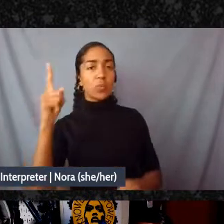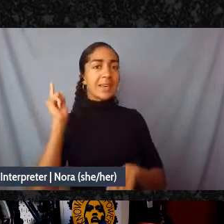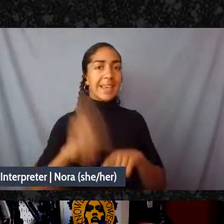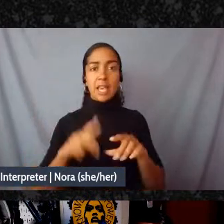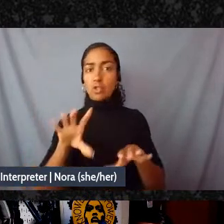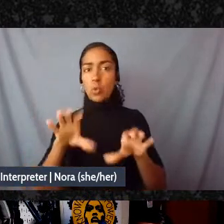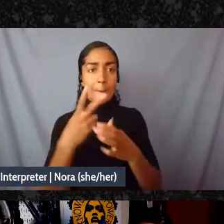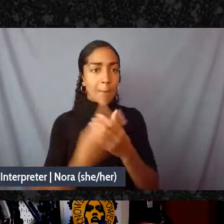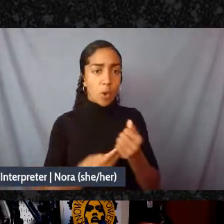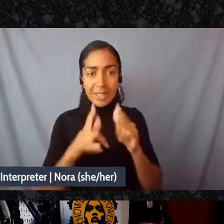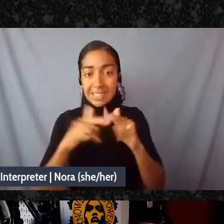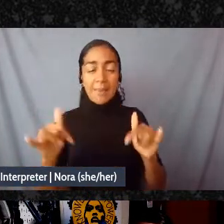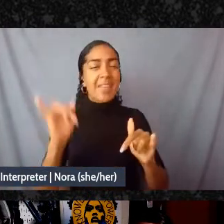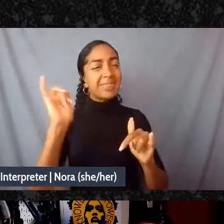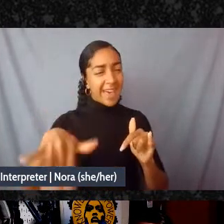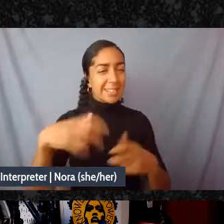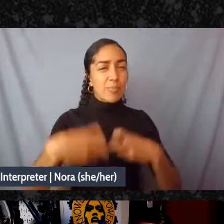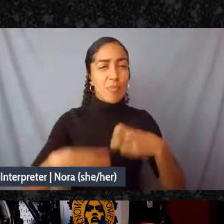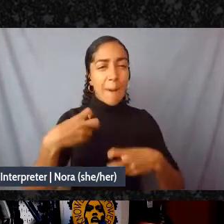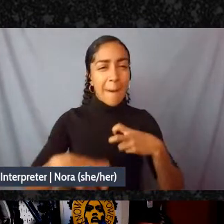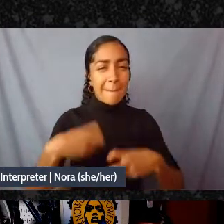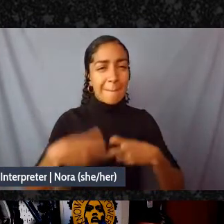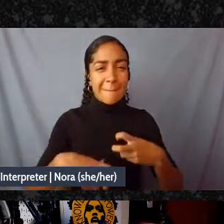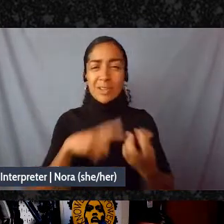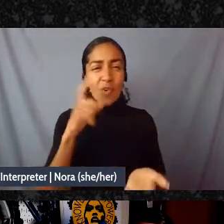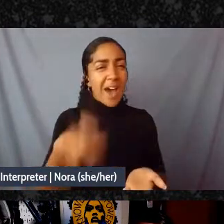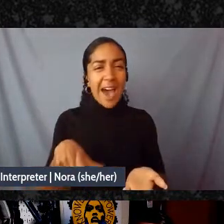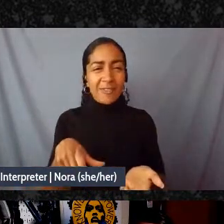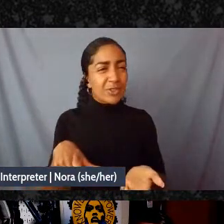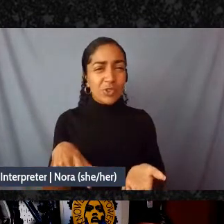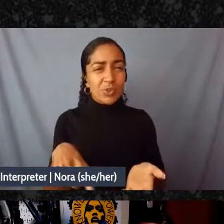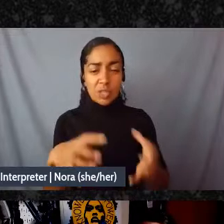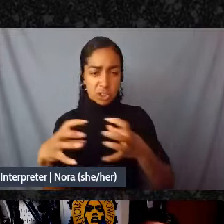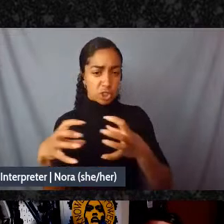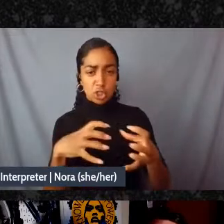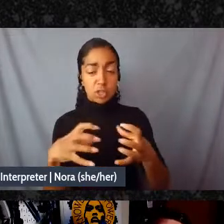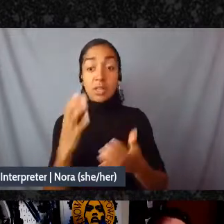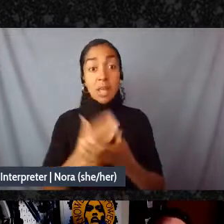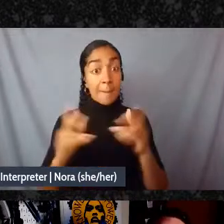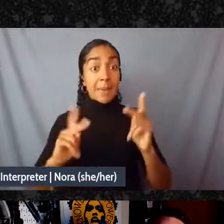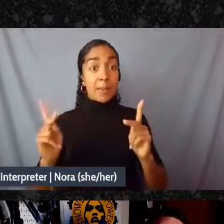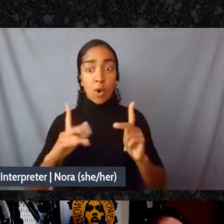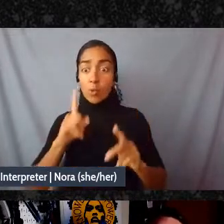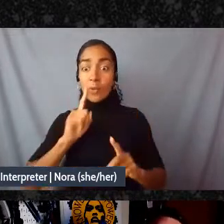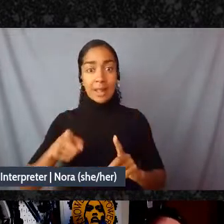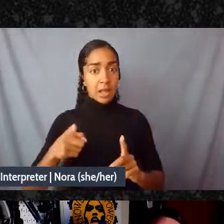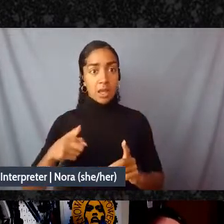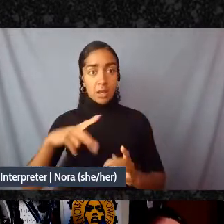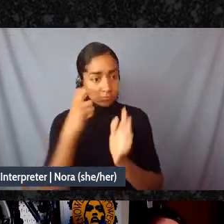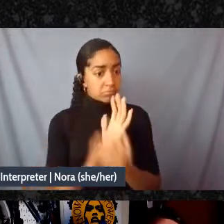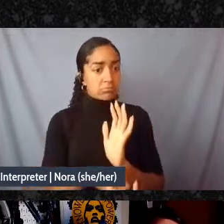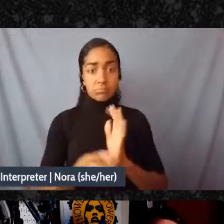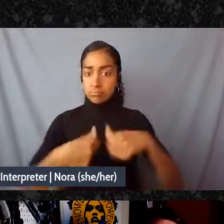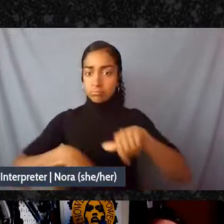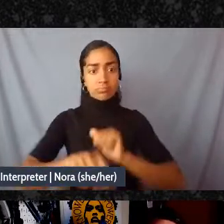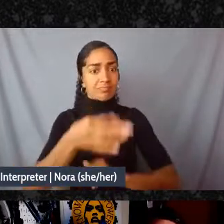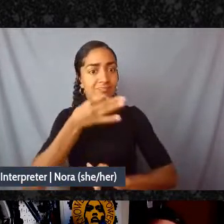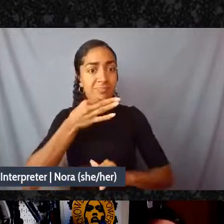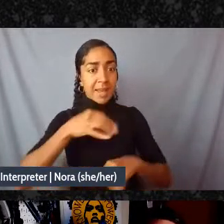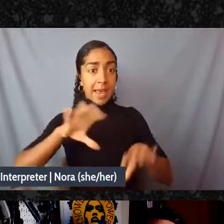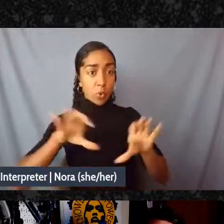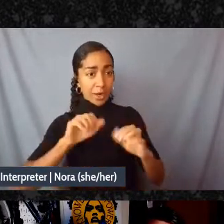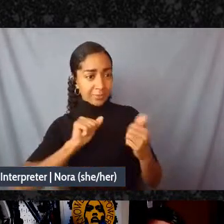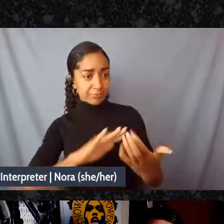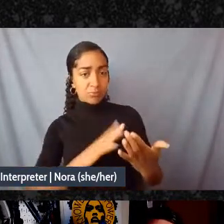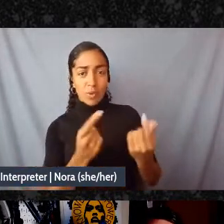like it's like there's some people who are deeply moved and skillful at figuring out what we can move right now it's like let them work let them do that